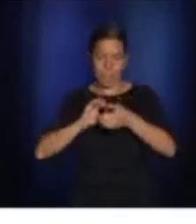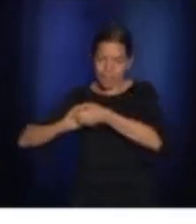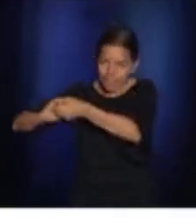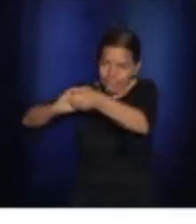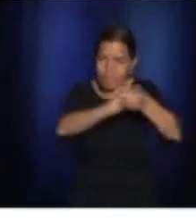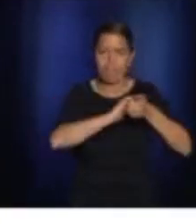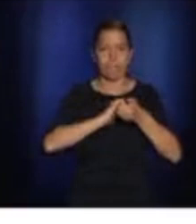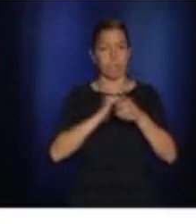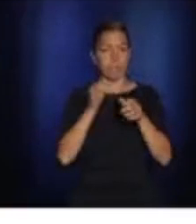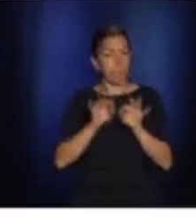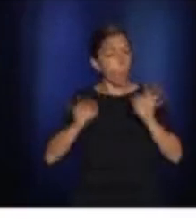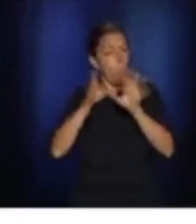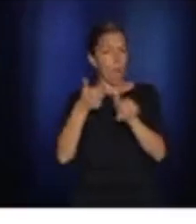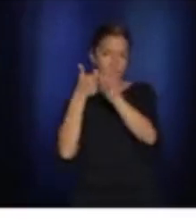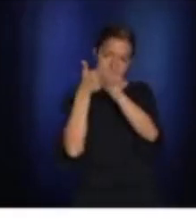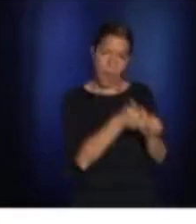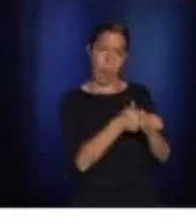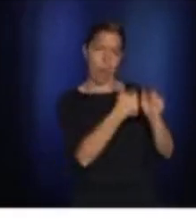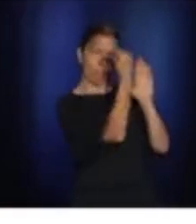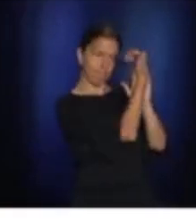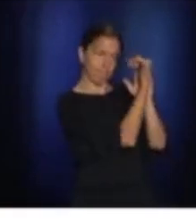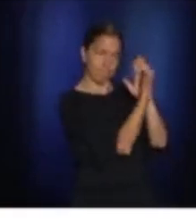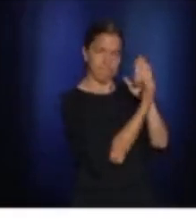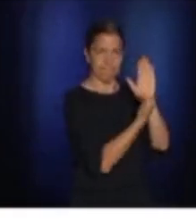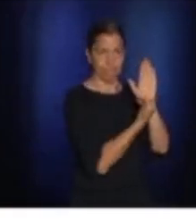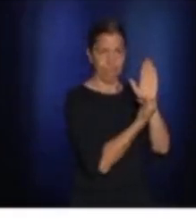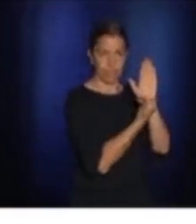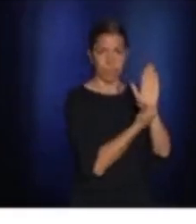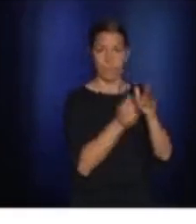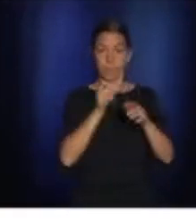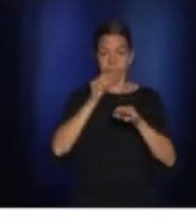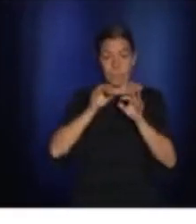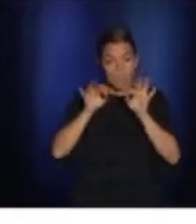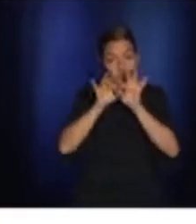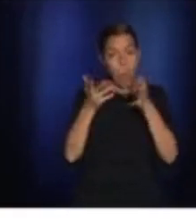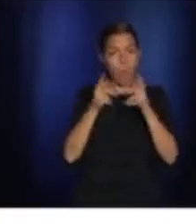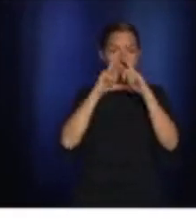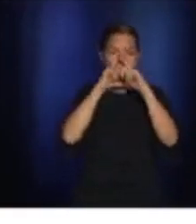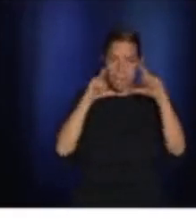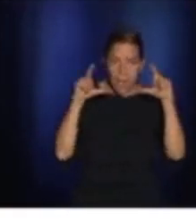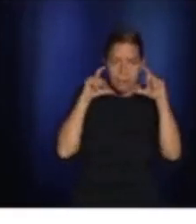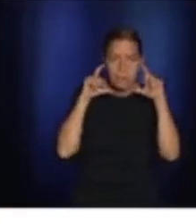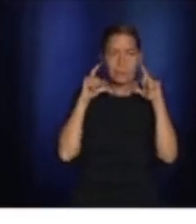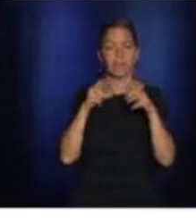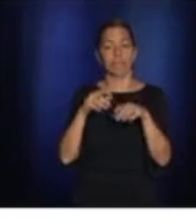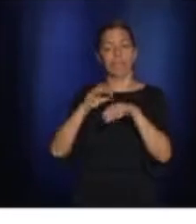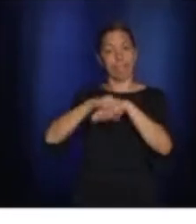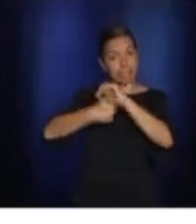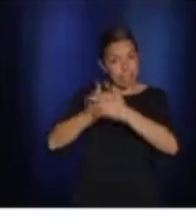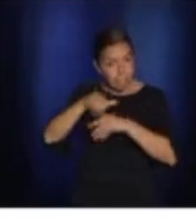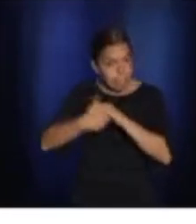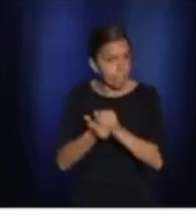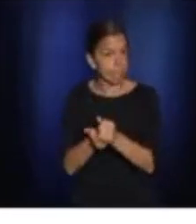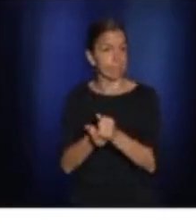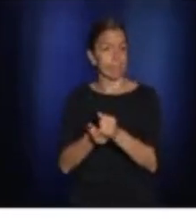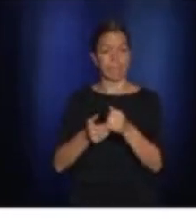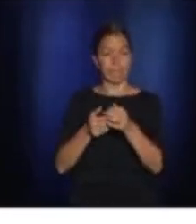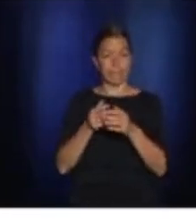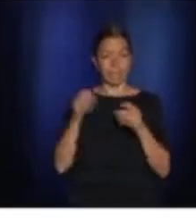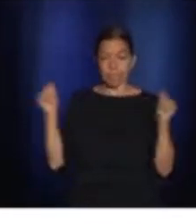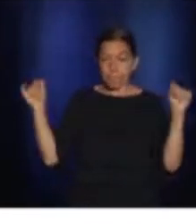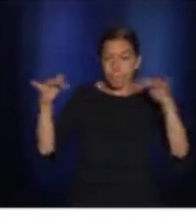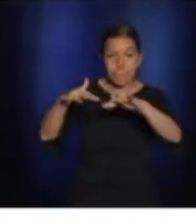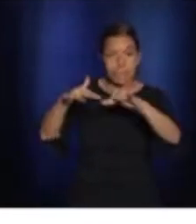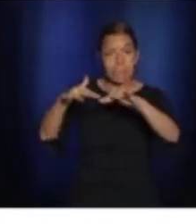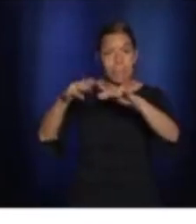to wear a mask in closed places. And I ask you to avoid private gathering of more